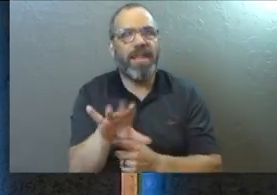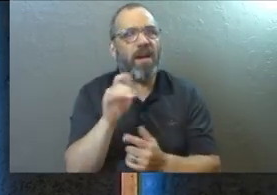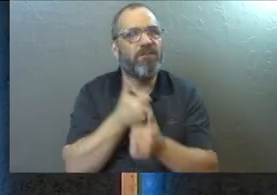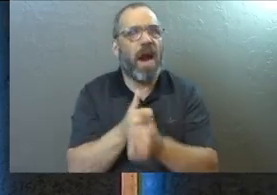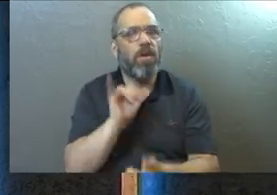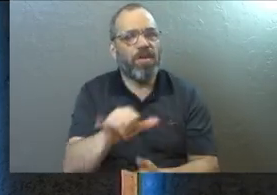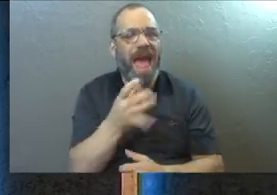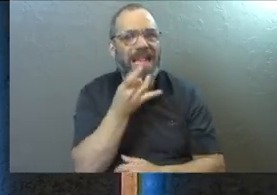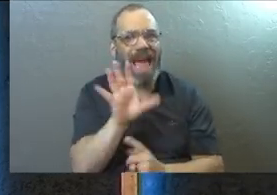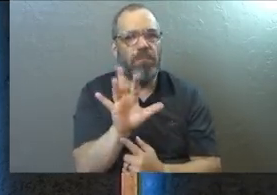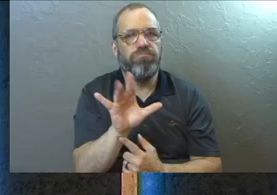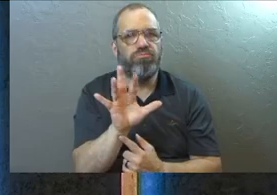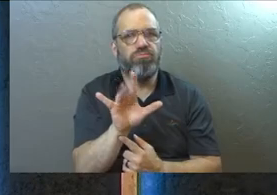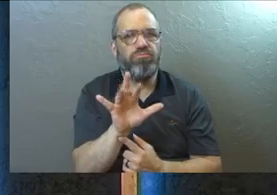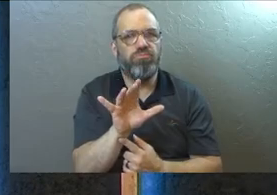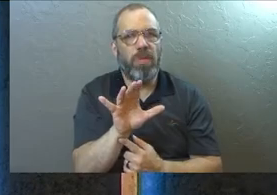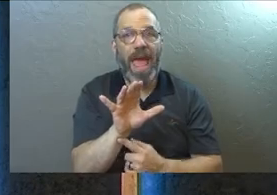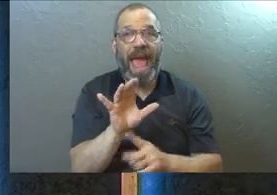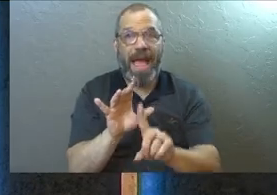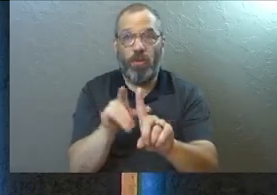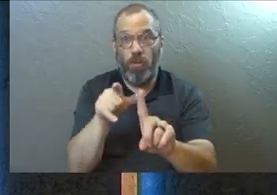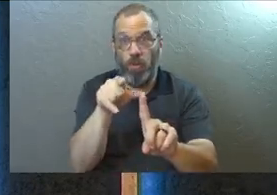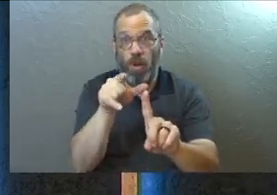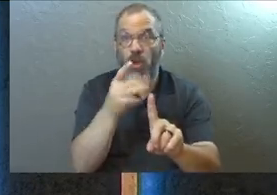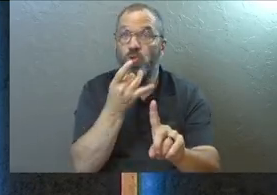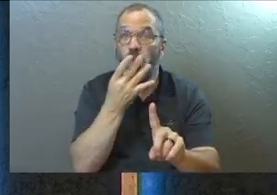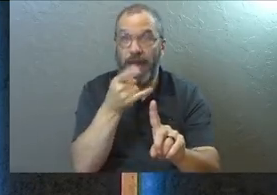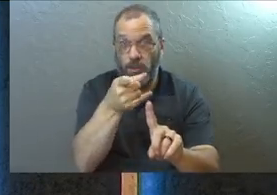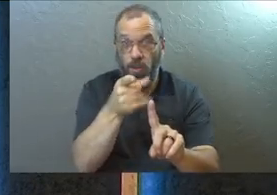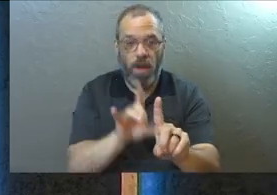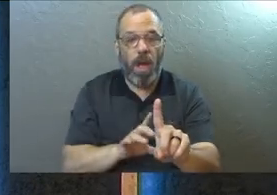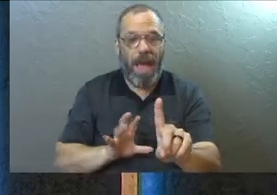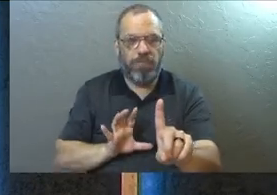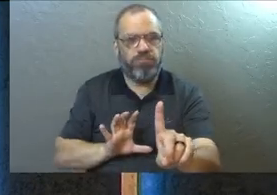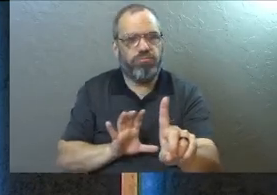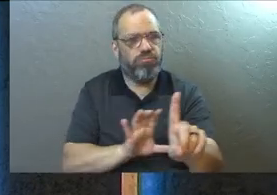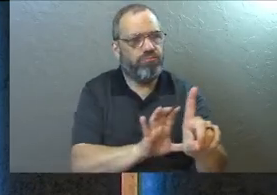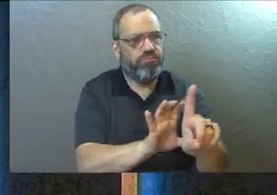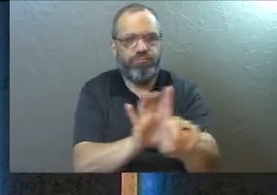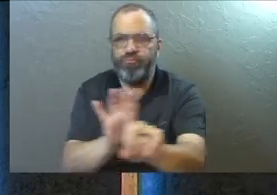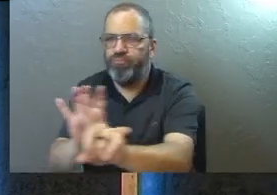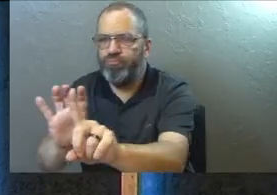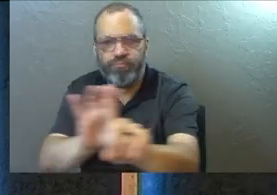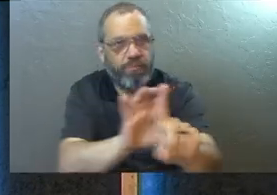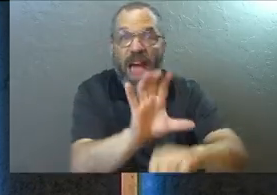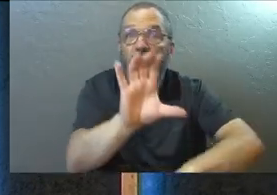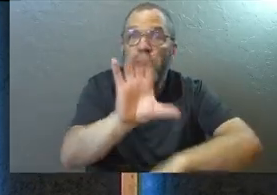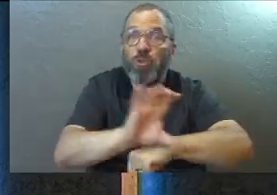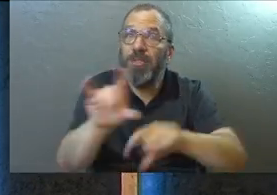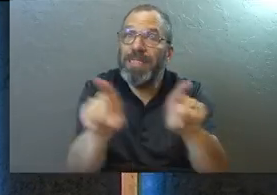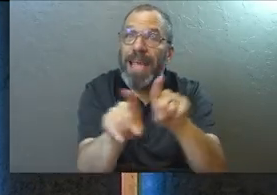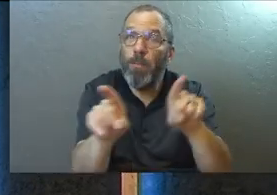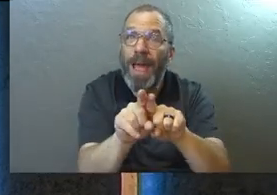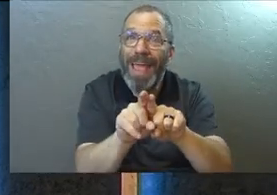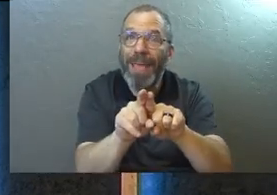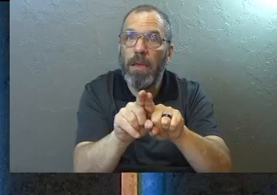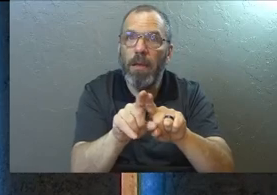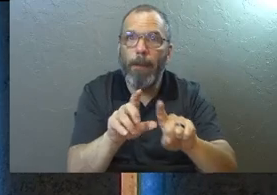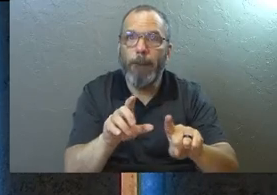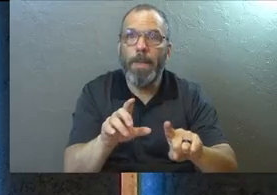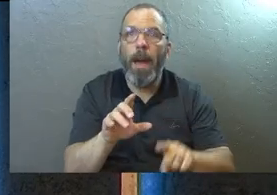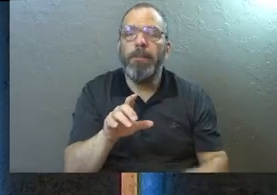they'll follow that light and they'll get to you, right? Like you are a lamp on a stand and a church is also that way.